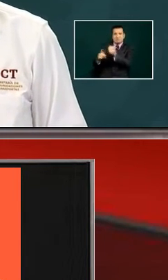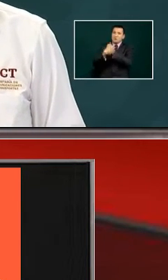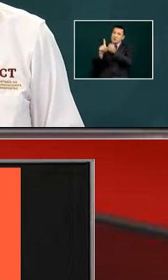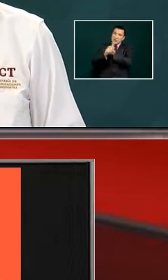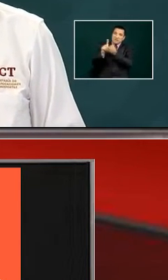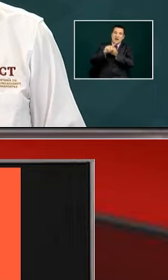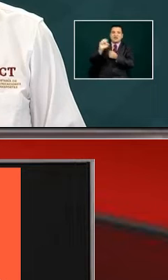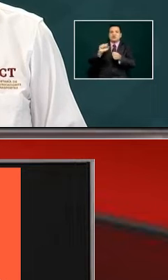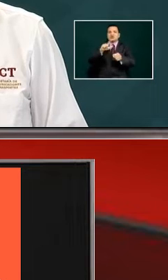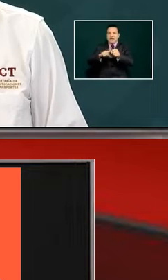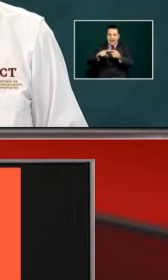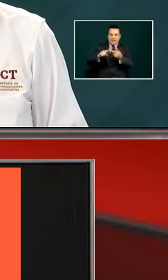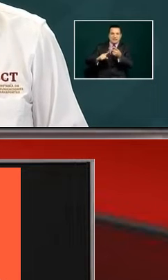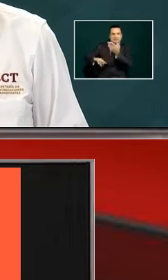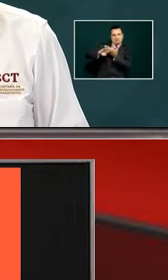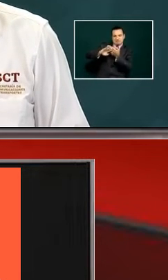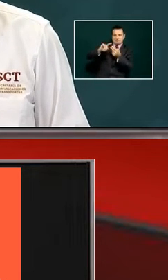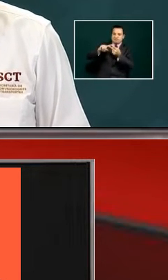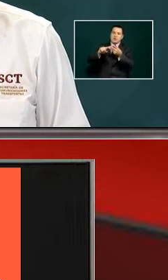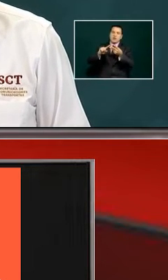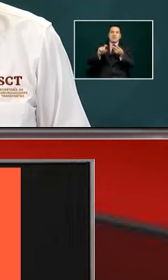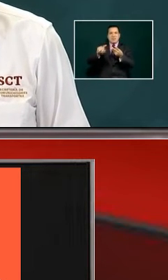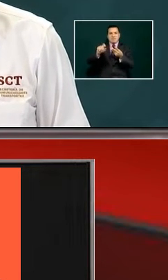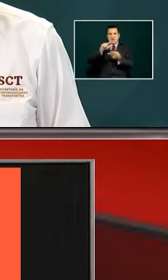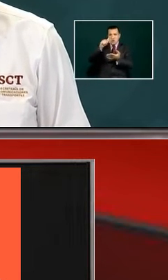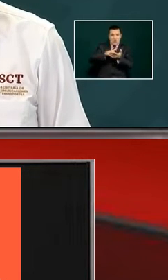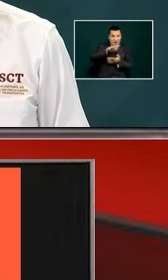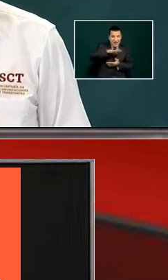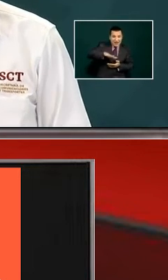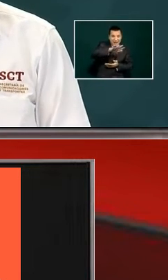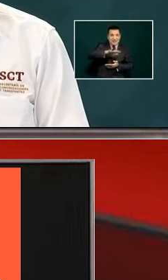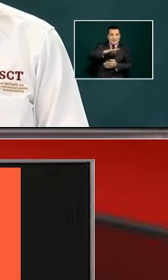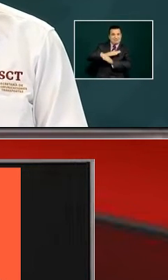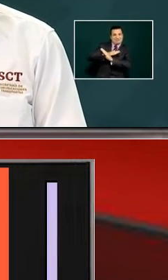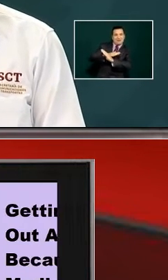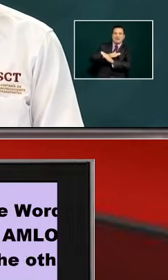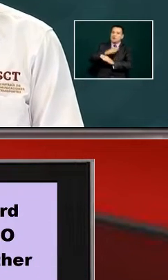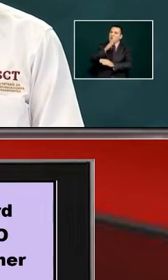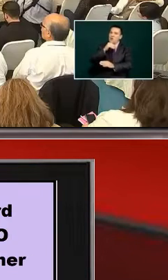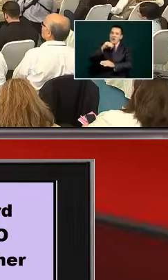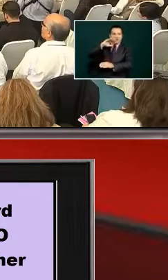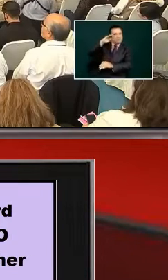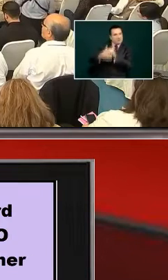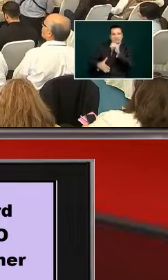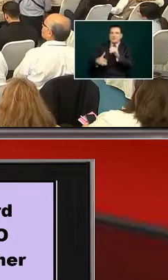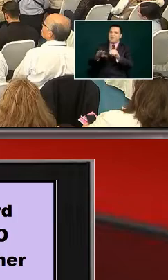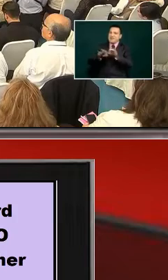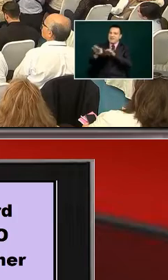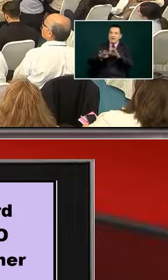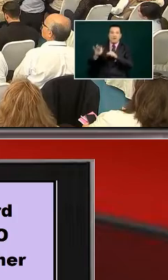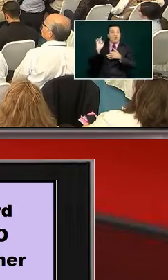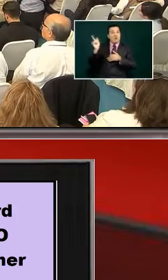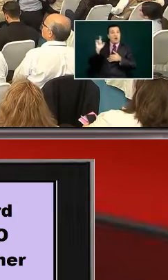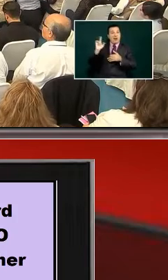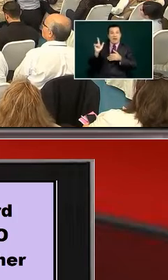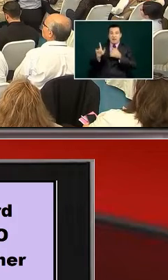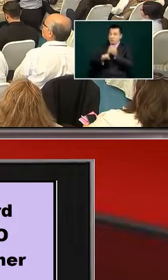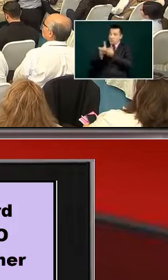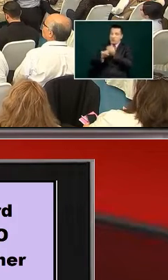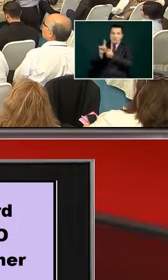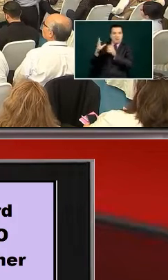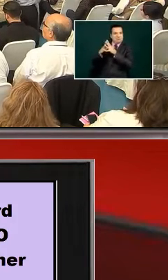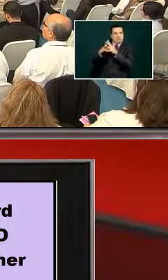had social problems and local problems which have forbidden us forbidden to do our job and so we're working on those